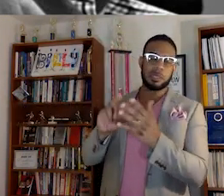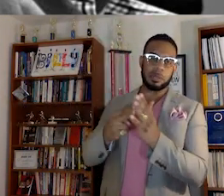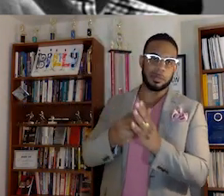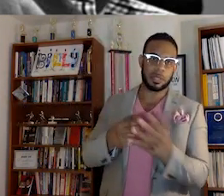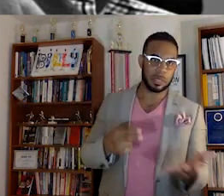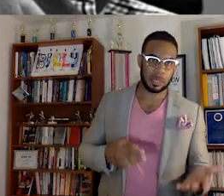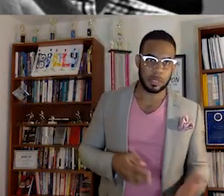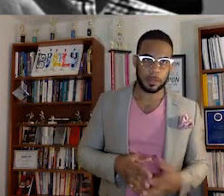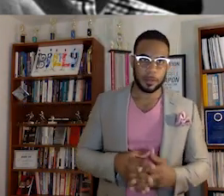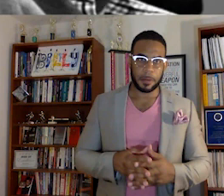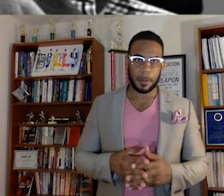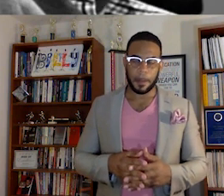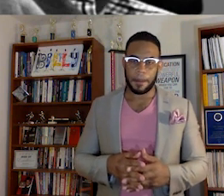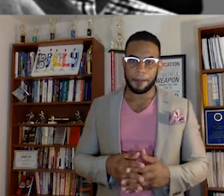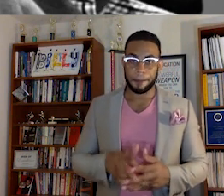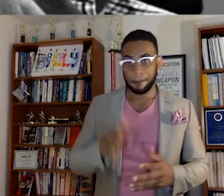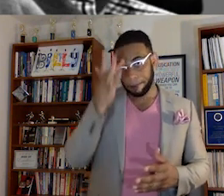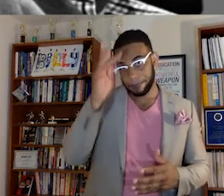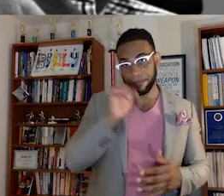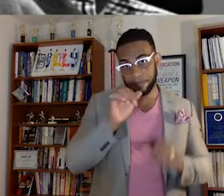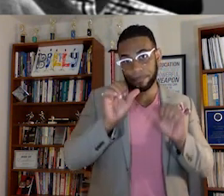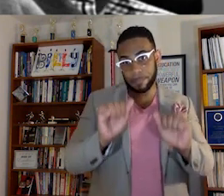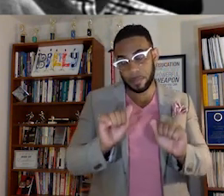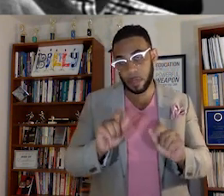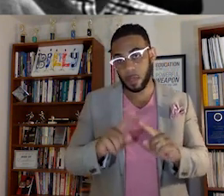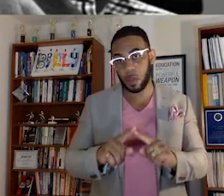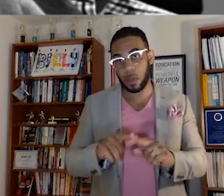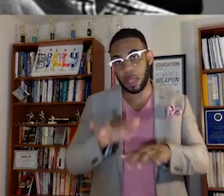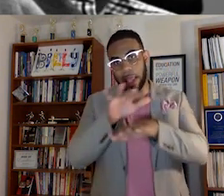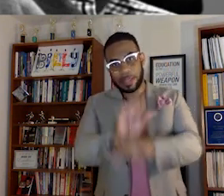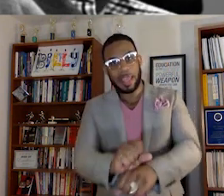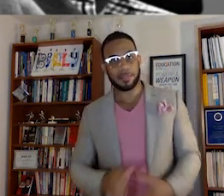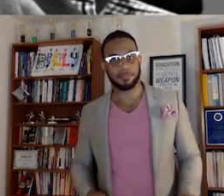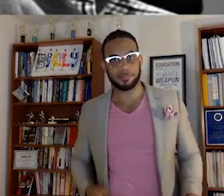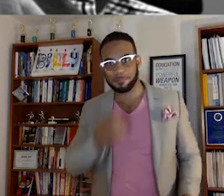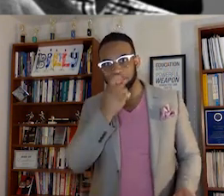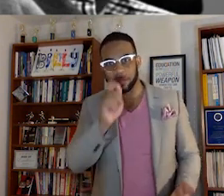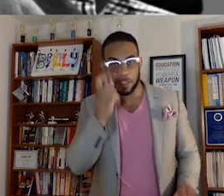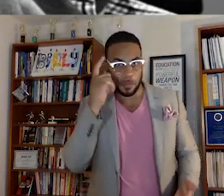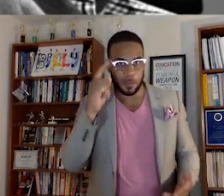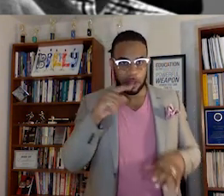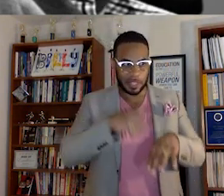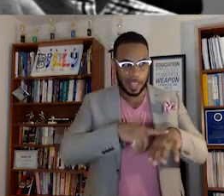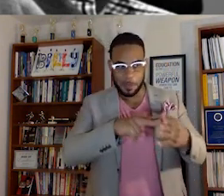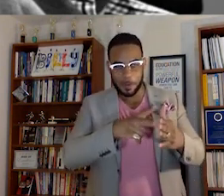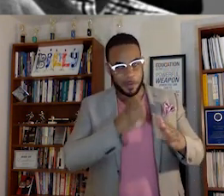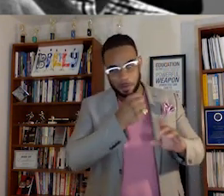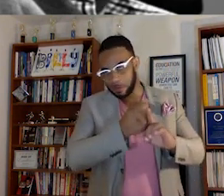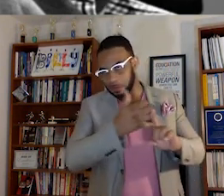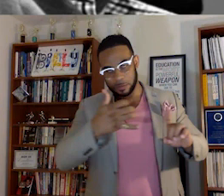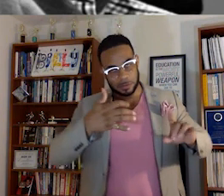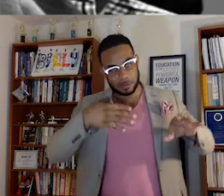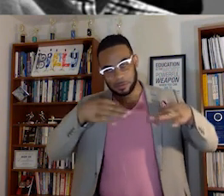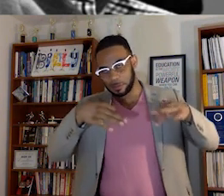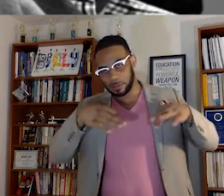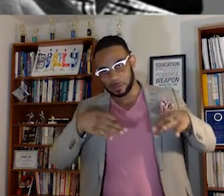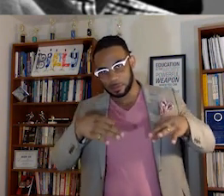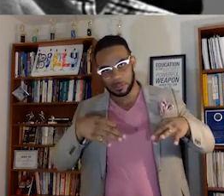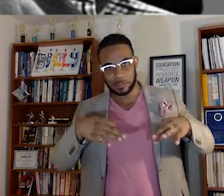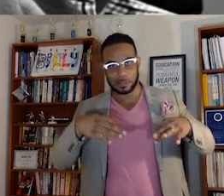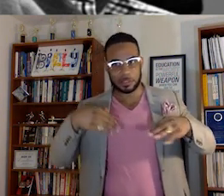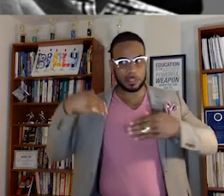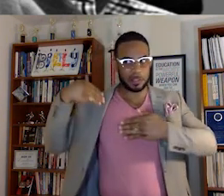means the intelligence is the ability to adapt. And for time purposes, we won't discuss the